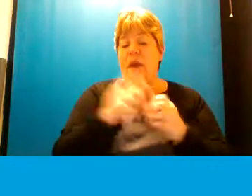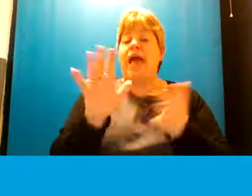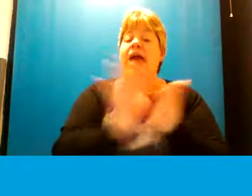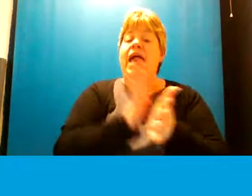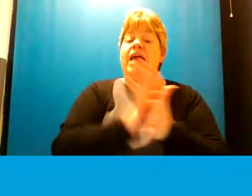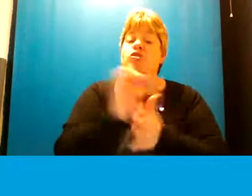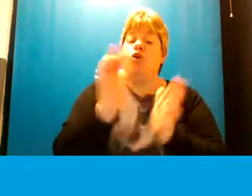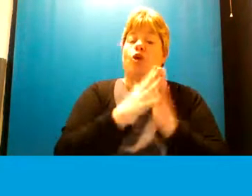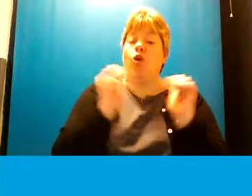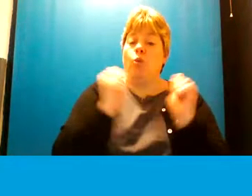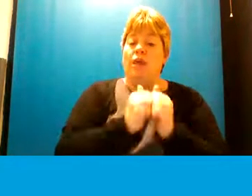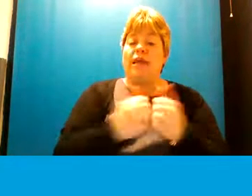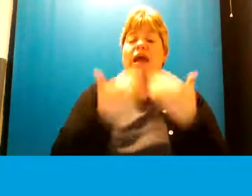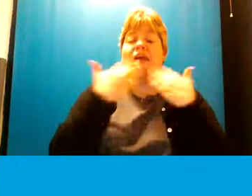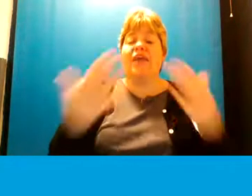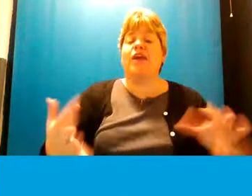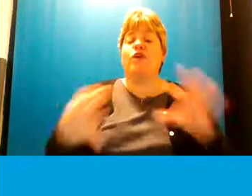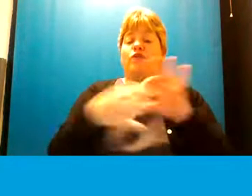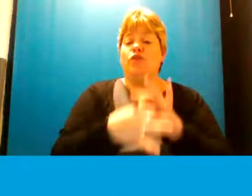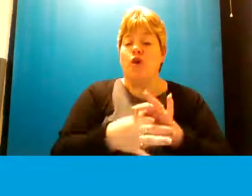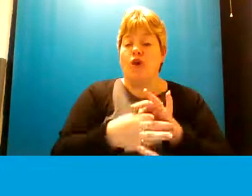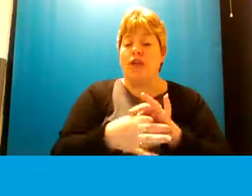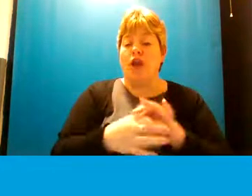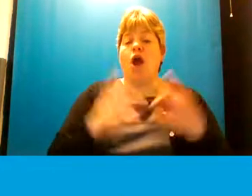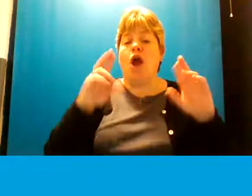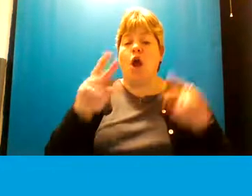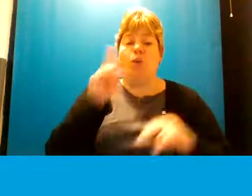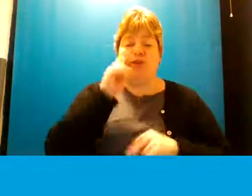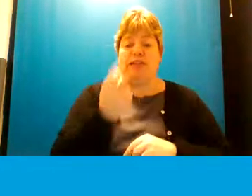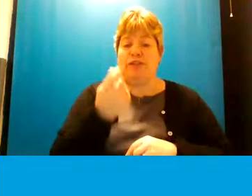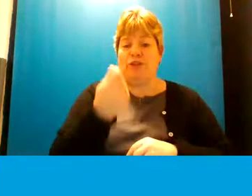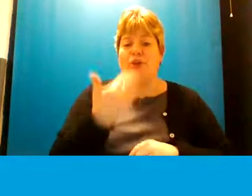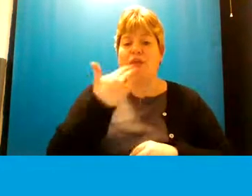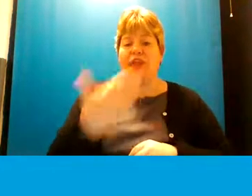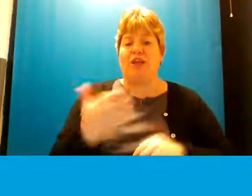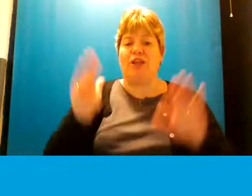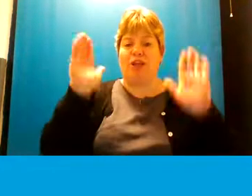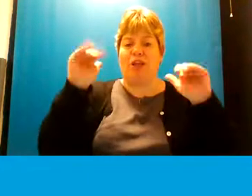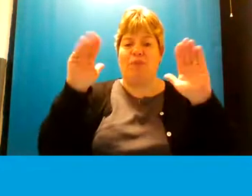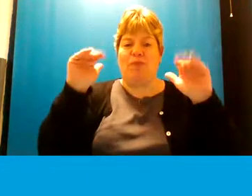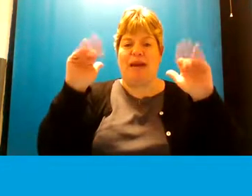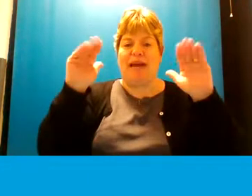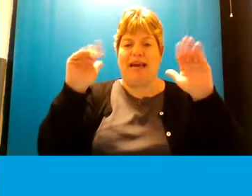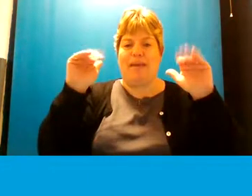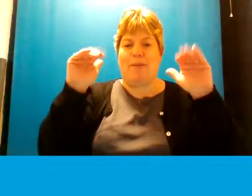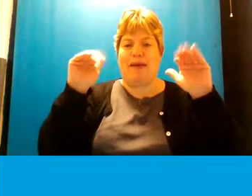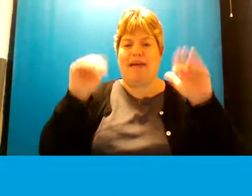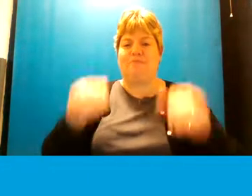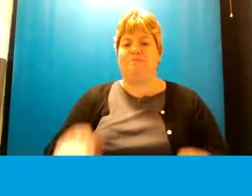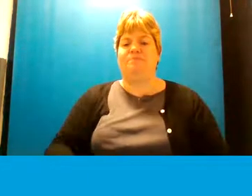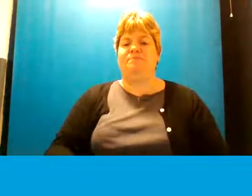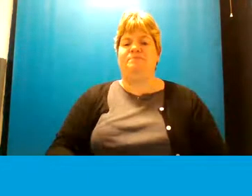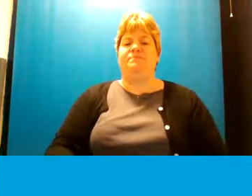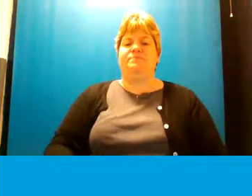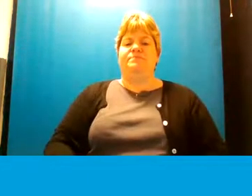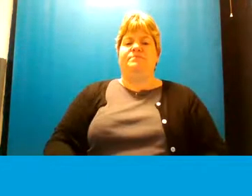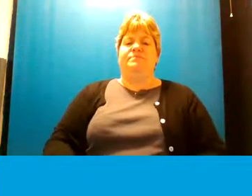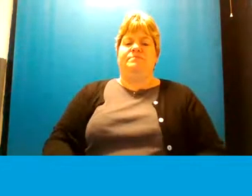weekend thank you for joining us and we hope to see you soon thank you very much bye bye thanks bye thank